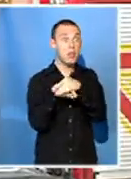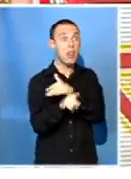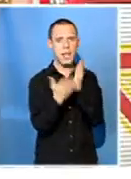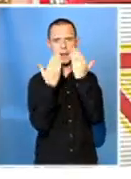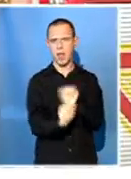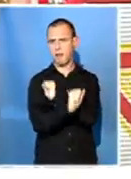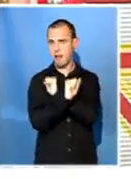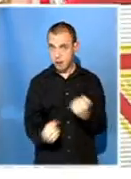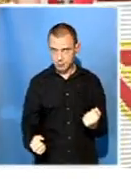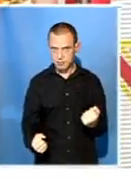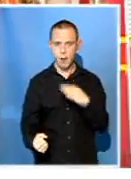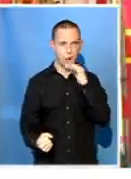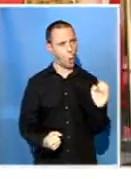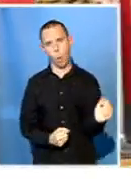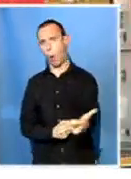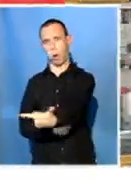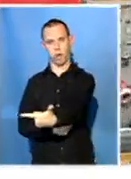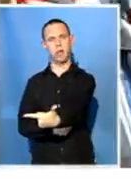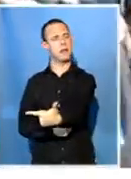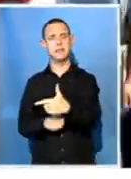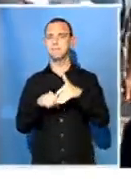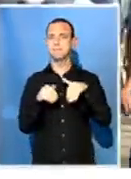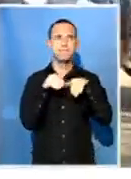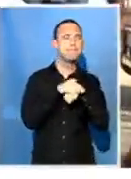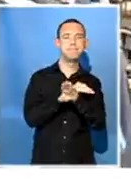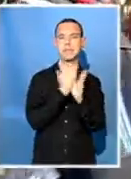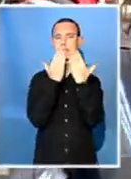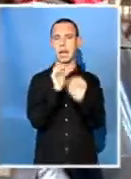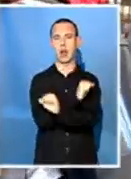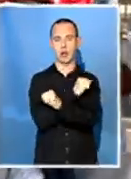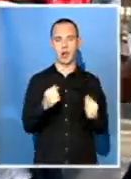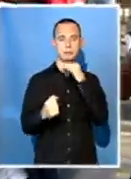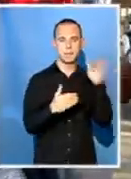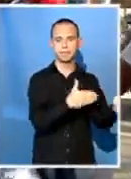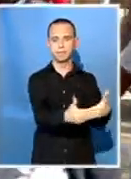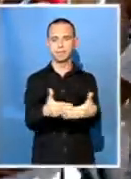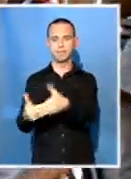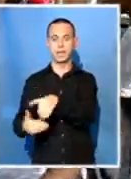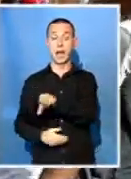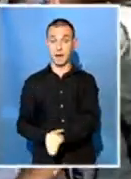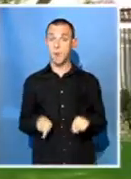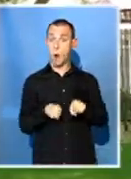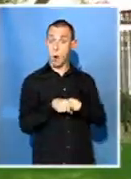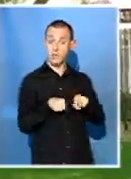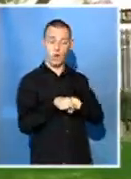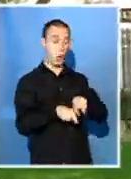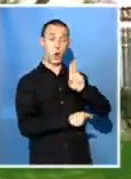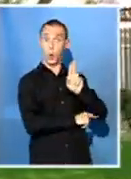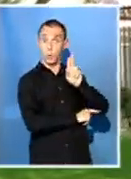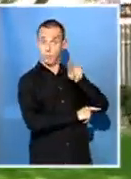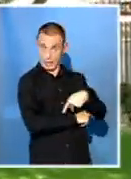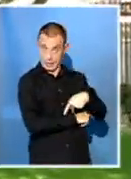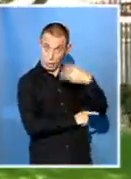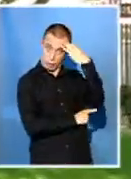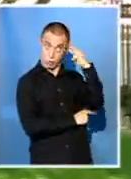Two staff vehicles were petrol-bombed at the University of Pretoria following student protest on the Hatfield campus. The university